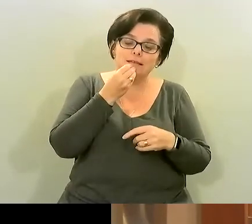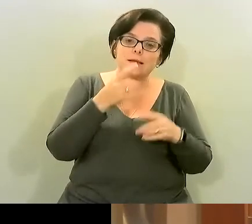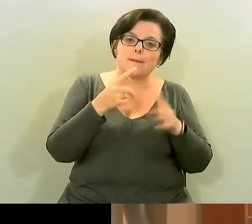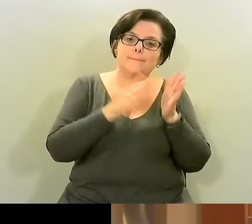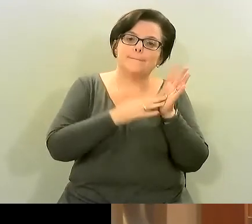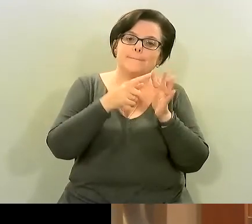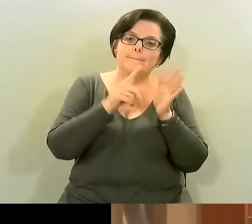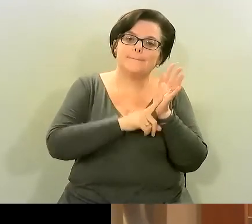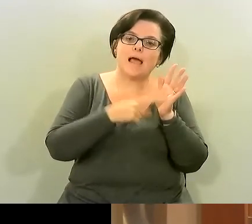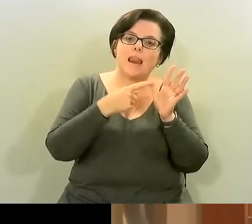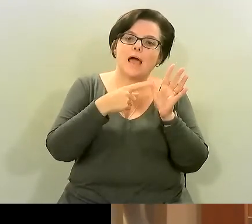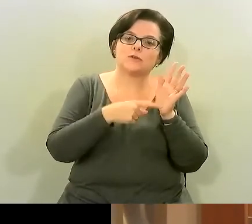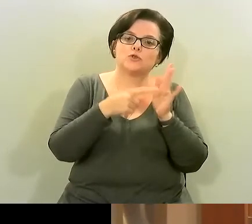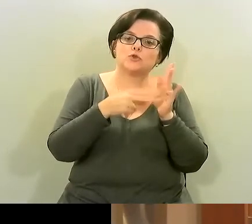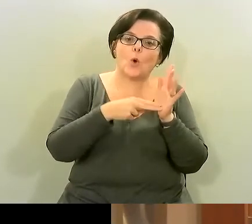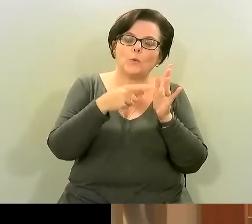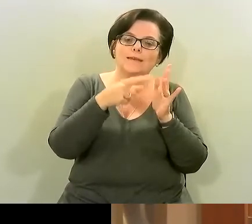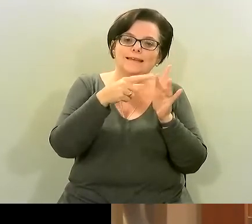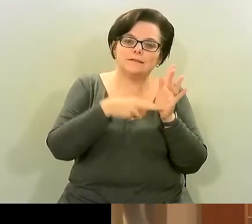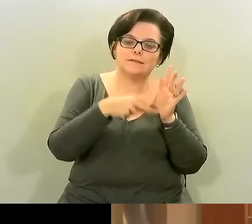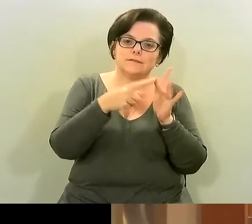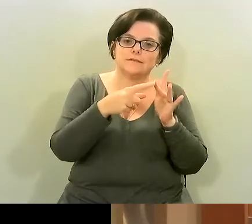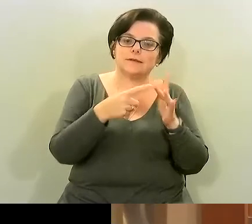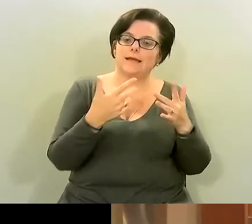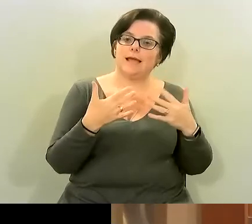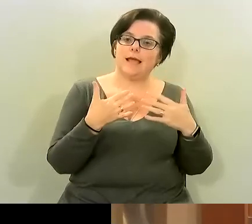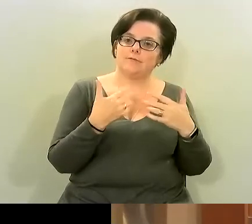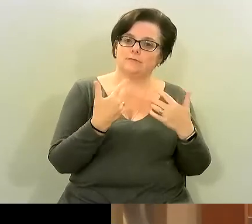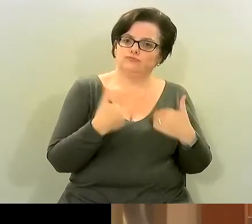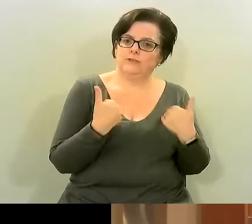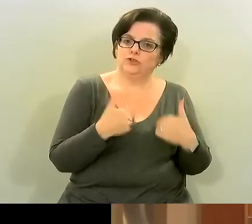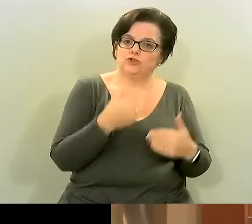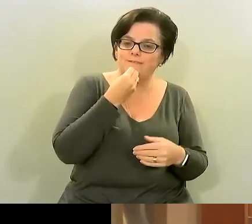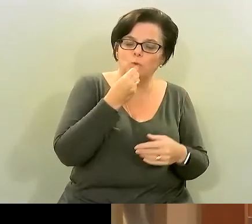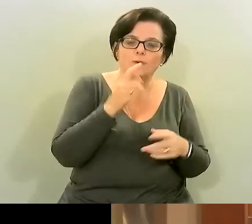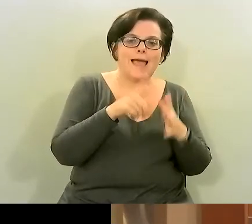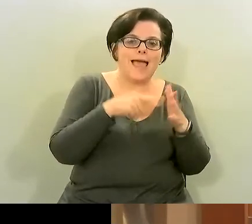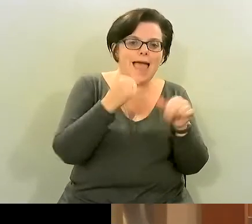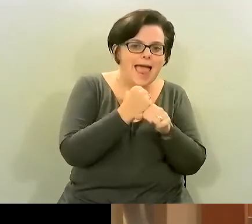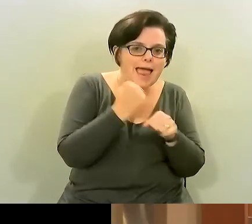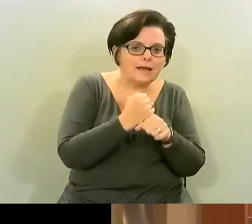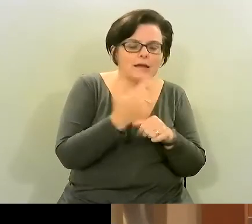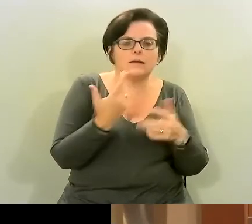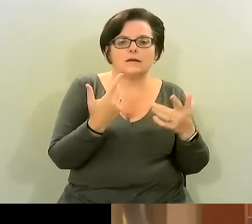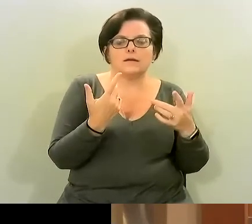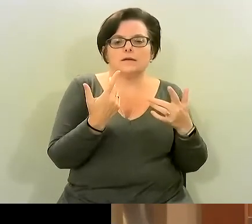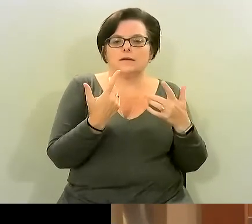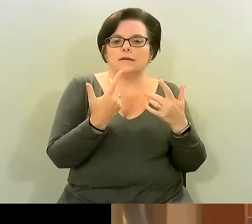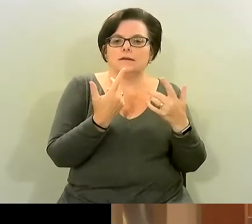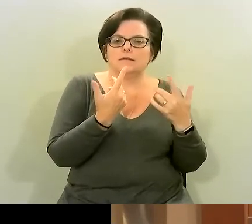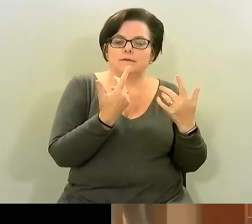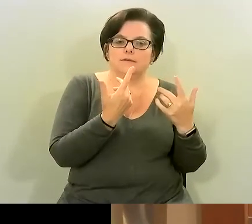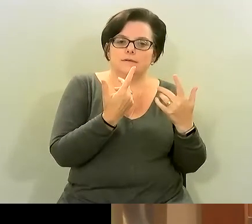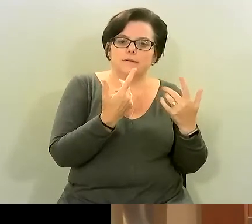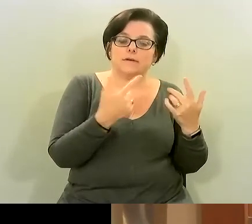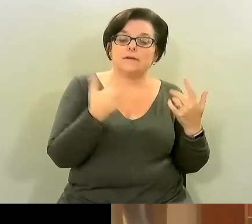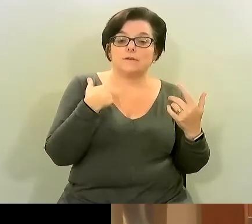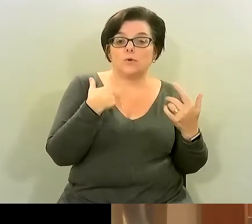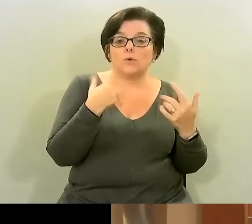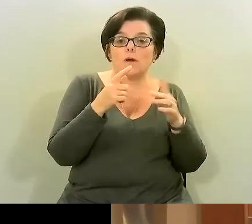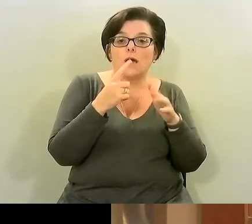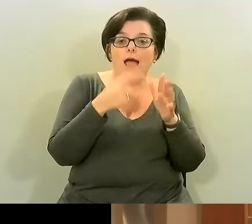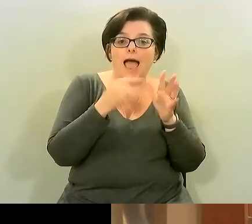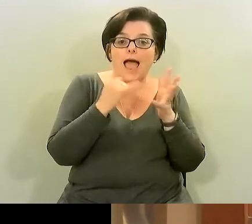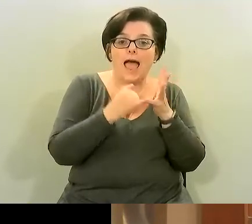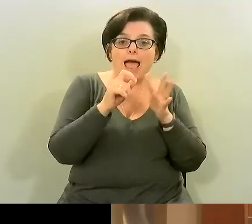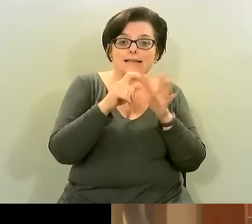um good source of dairy asparagus broccoli and a few others and what i like to do is make those into an omelet and have people